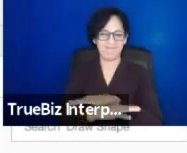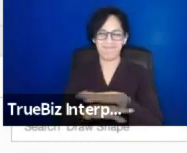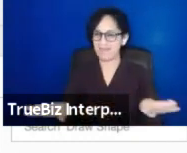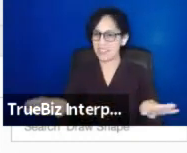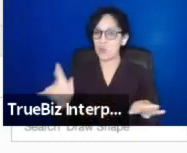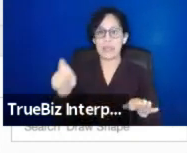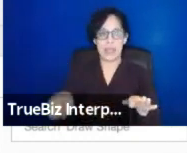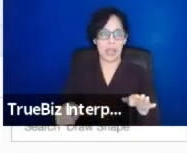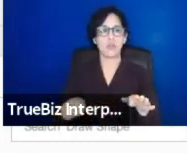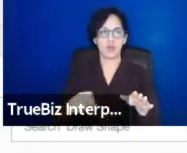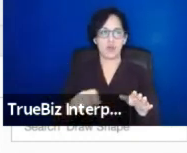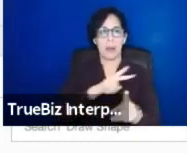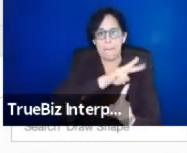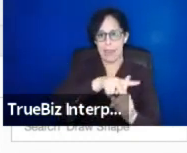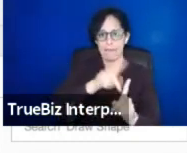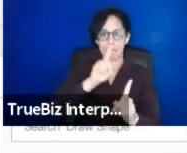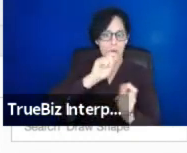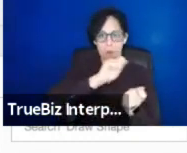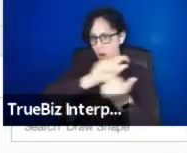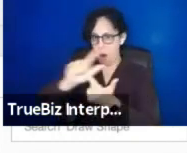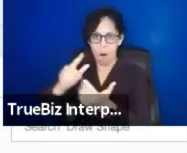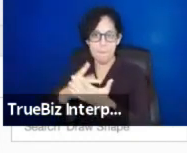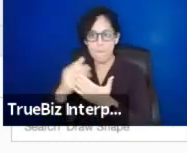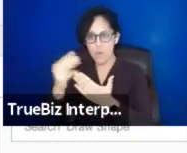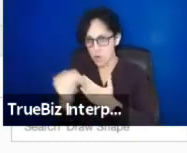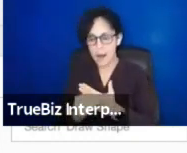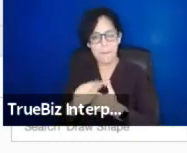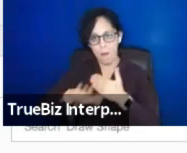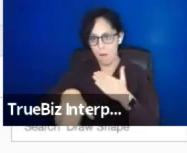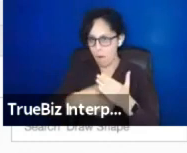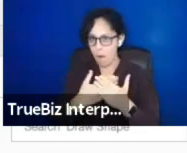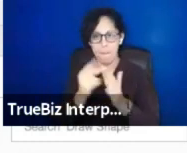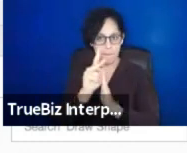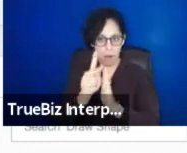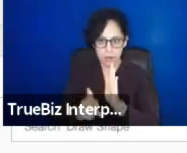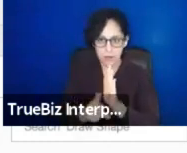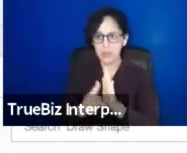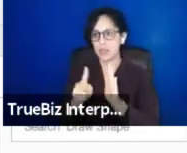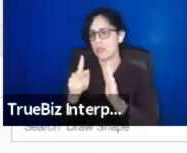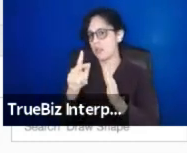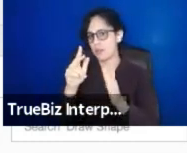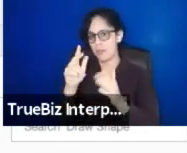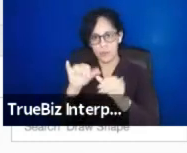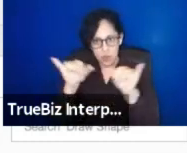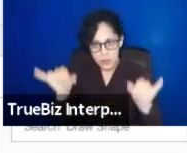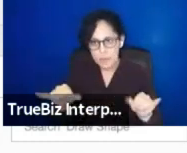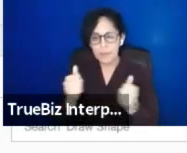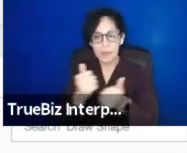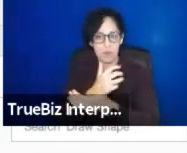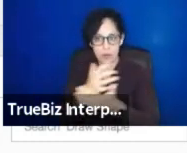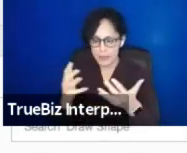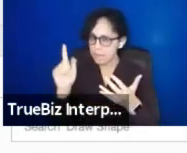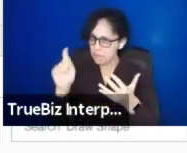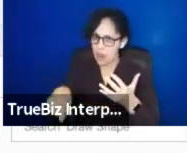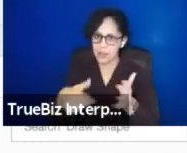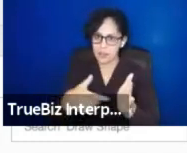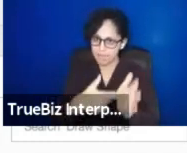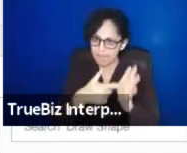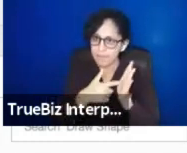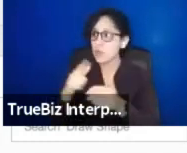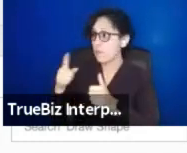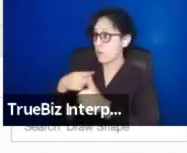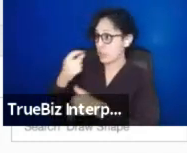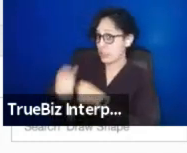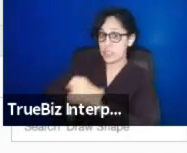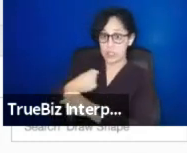of our programs and all of our thinking. So, that was really the language around year two. And I think we did that in year one, but it wasn't part